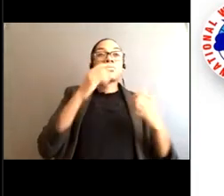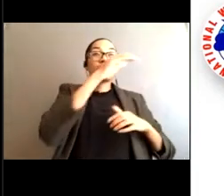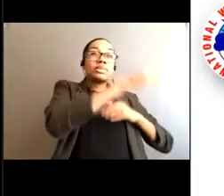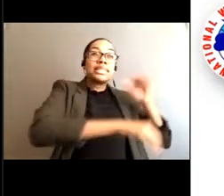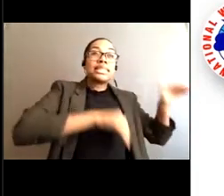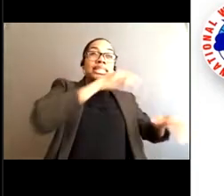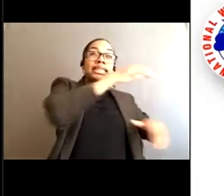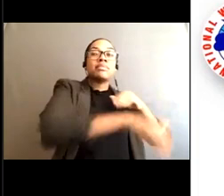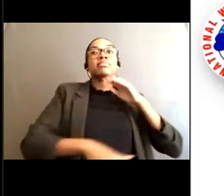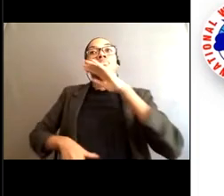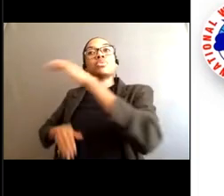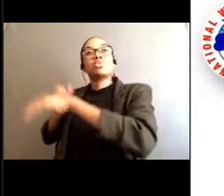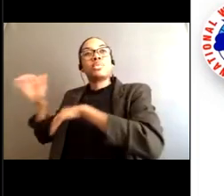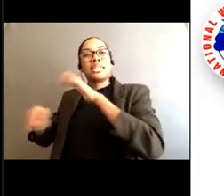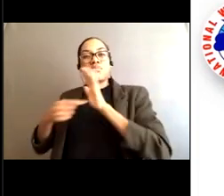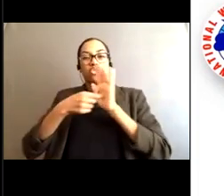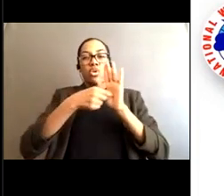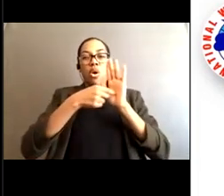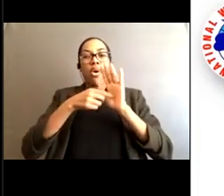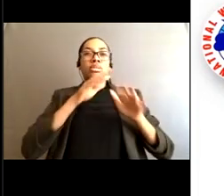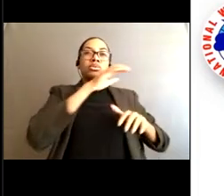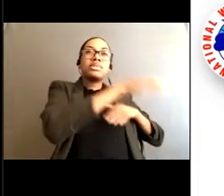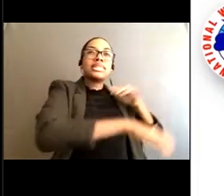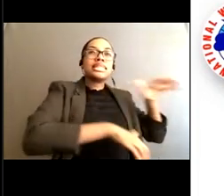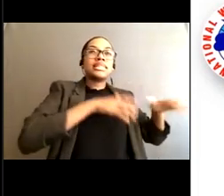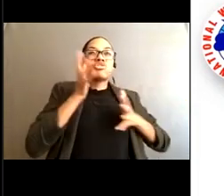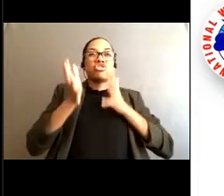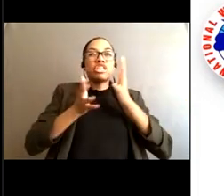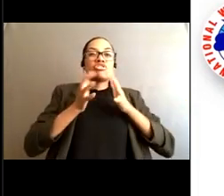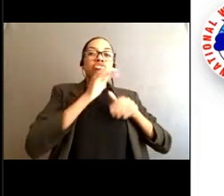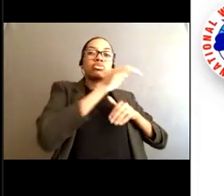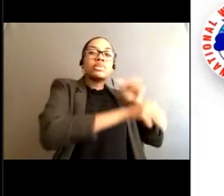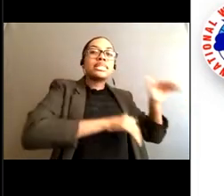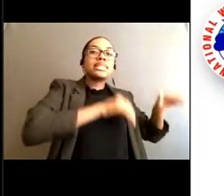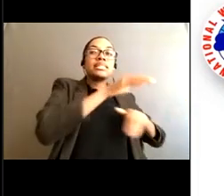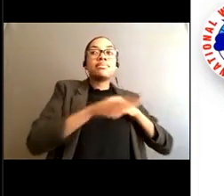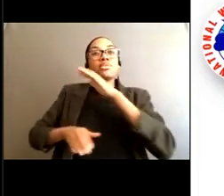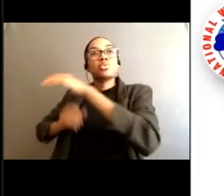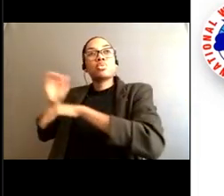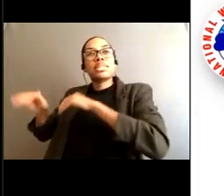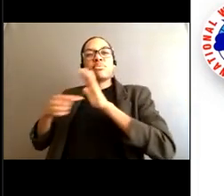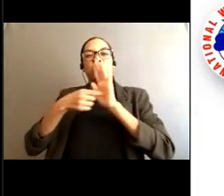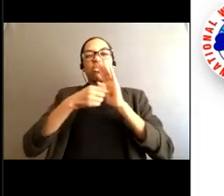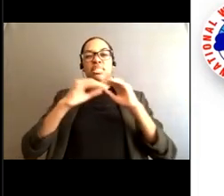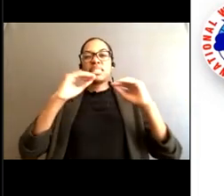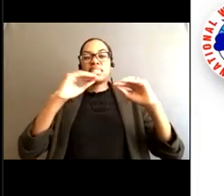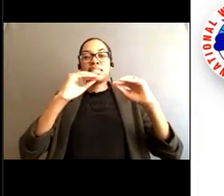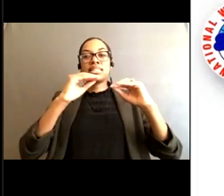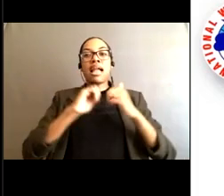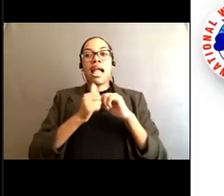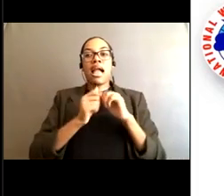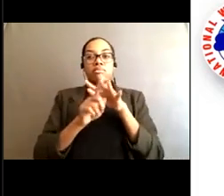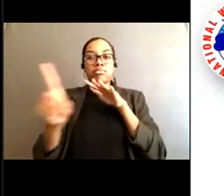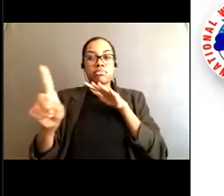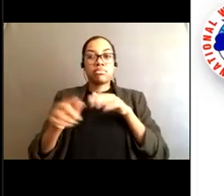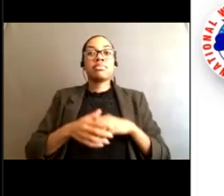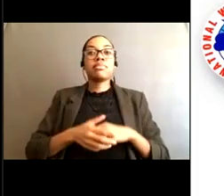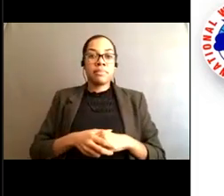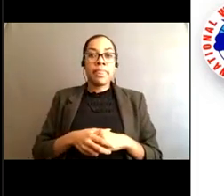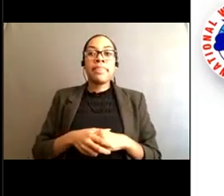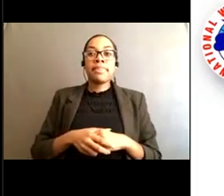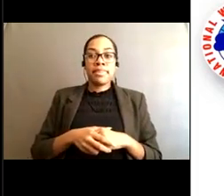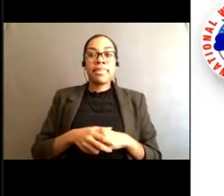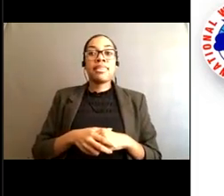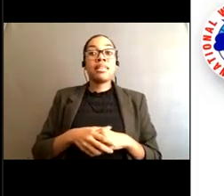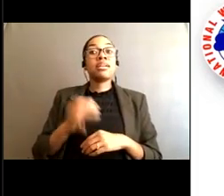so that they can escape the rip current. If possible and you have a flotation device with you instead of jumping